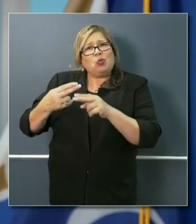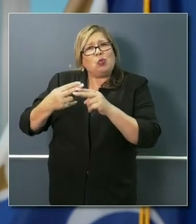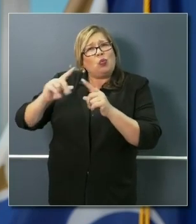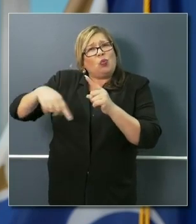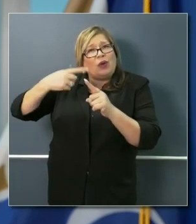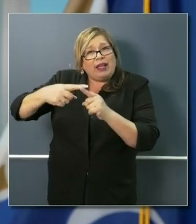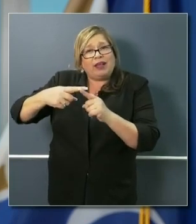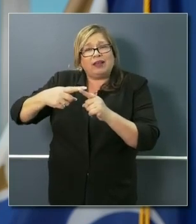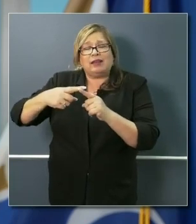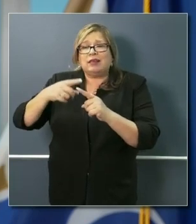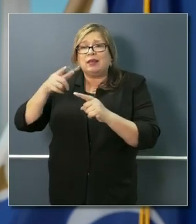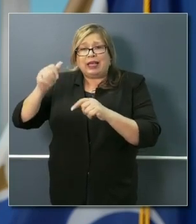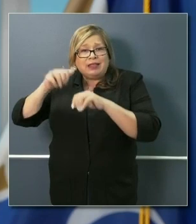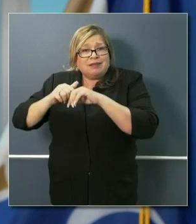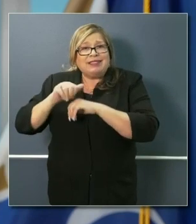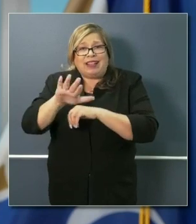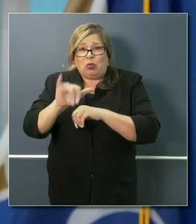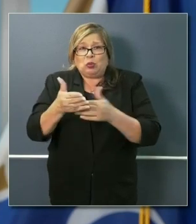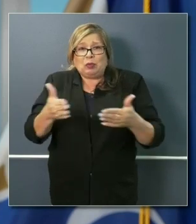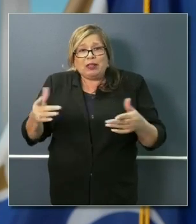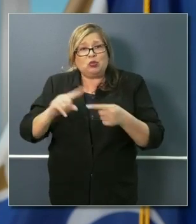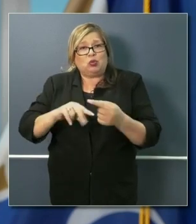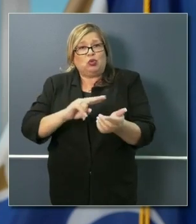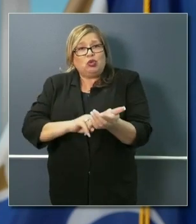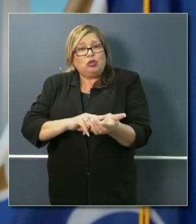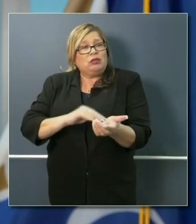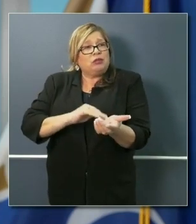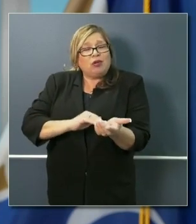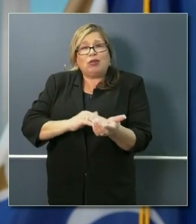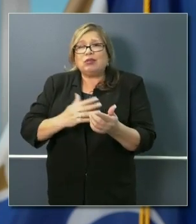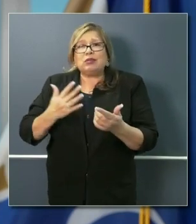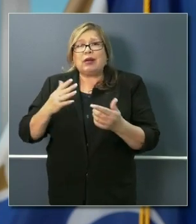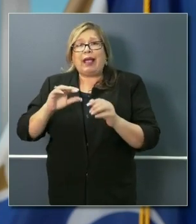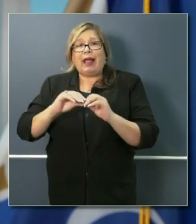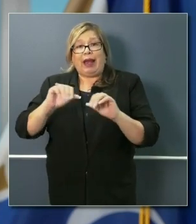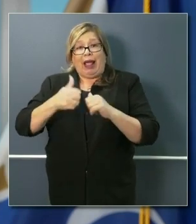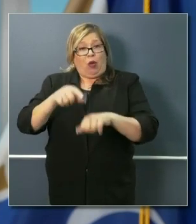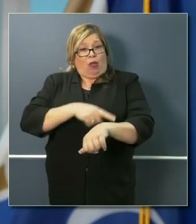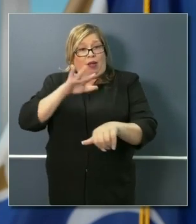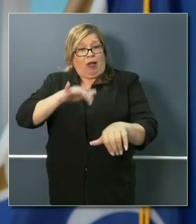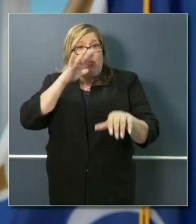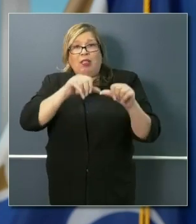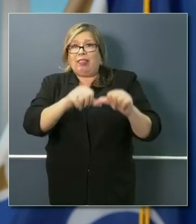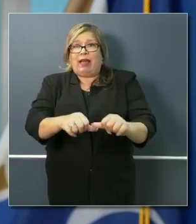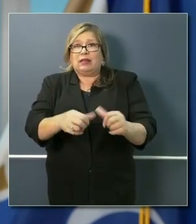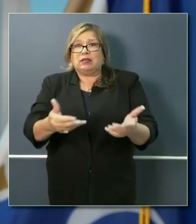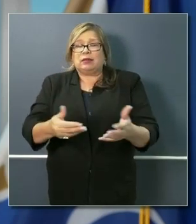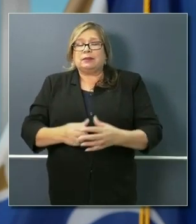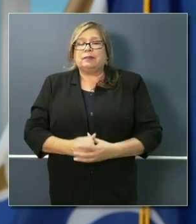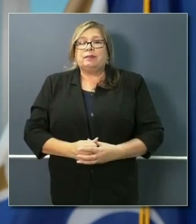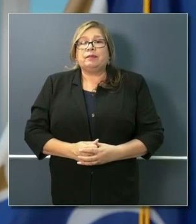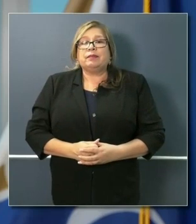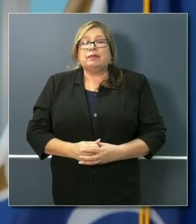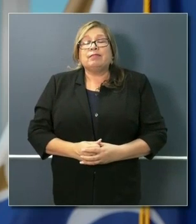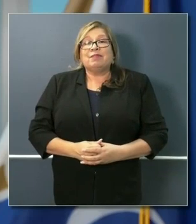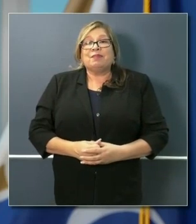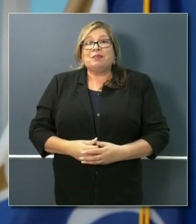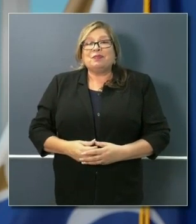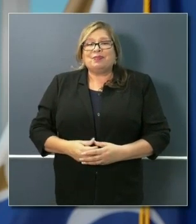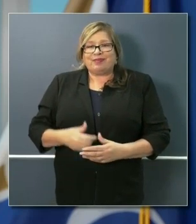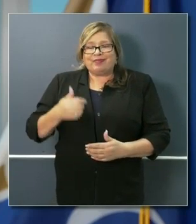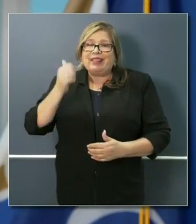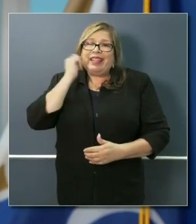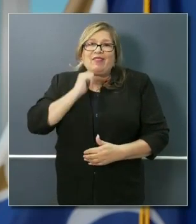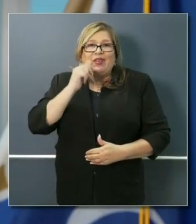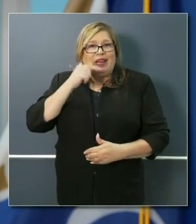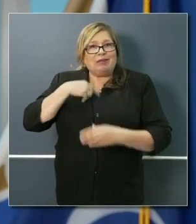workers might expect to receive those supplies and how long the state expects they might last? So every day I'm updating you. Today I updated you with a